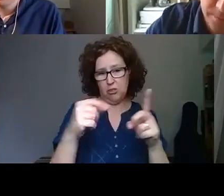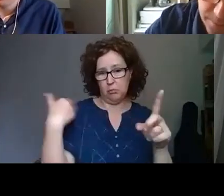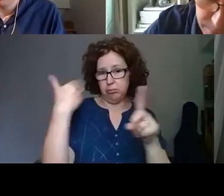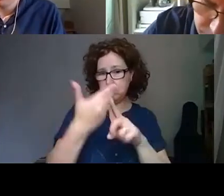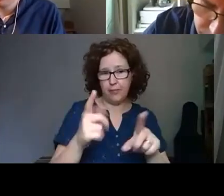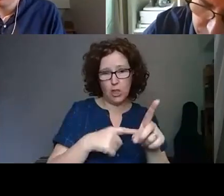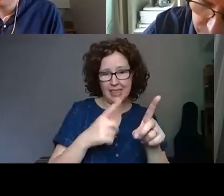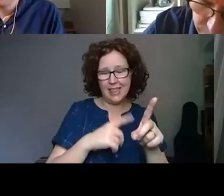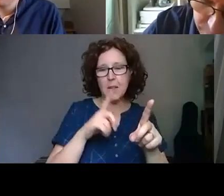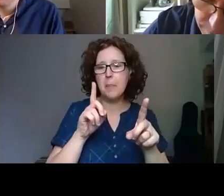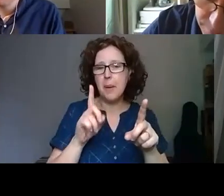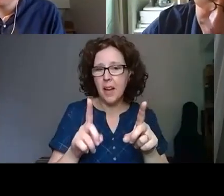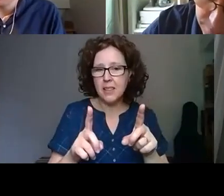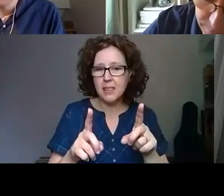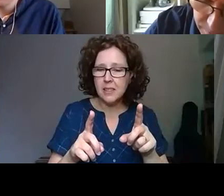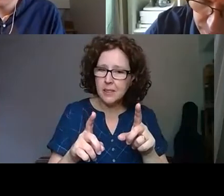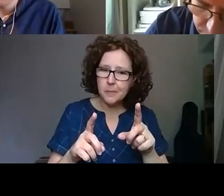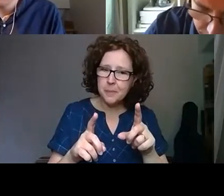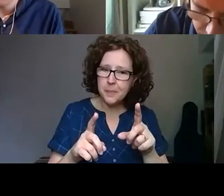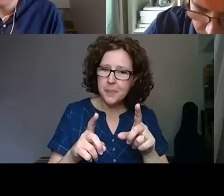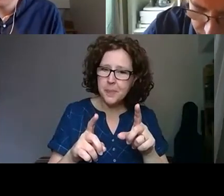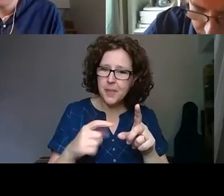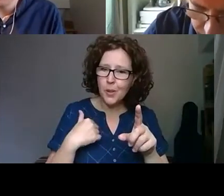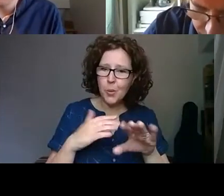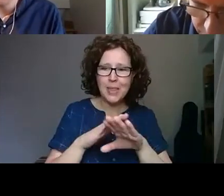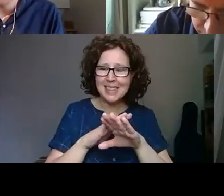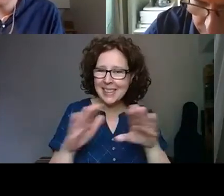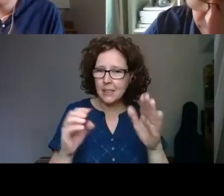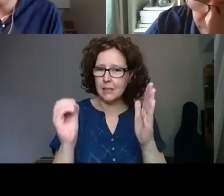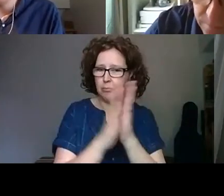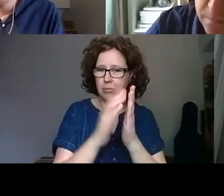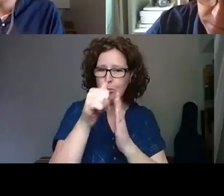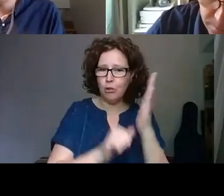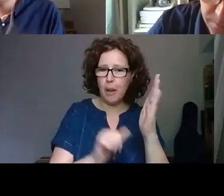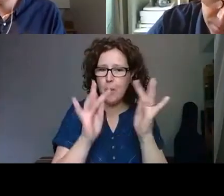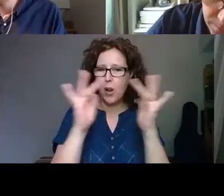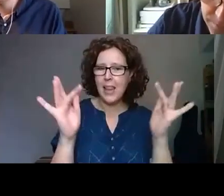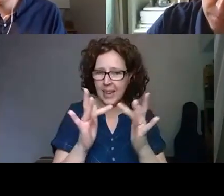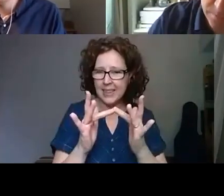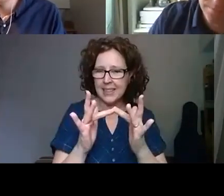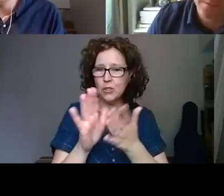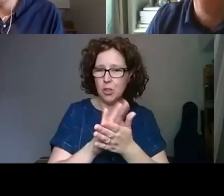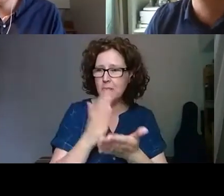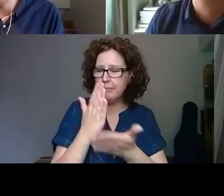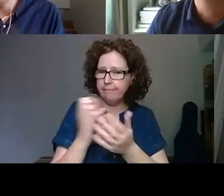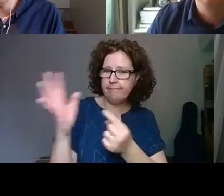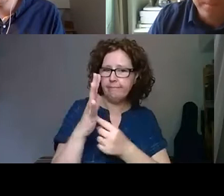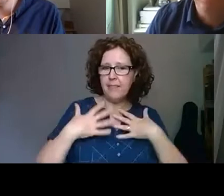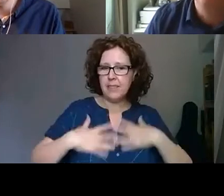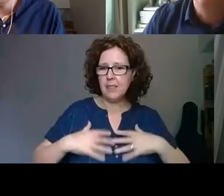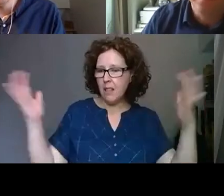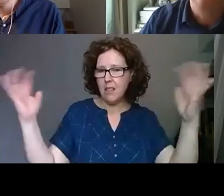we didn't necessarily a program online. So it was mainly physical events that we've been running.